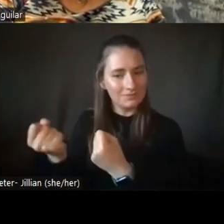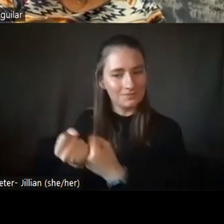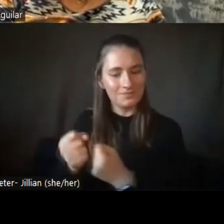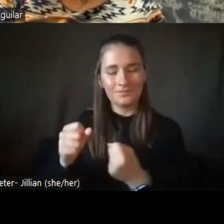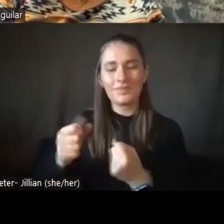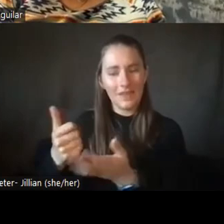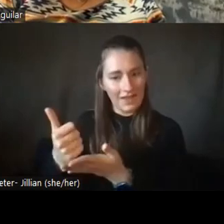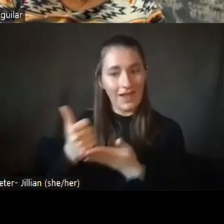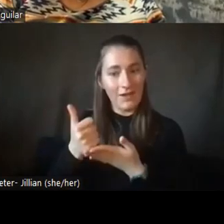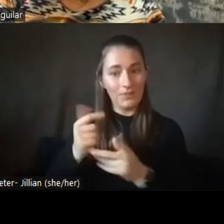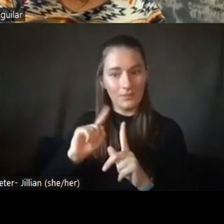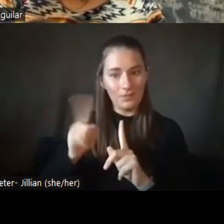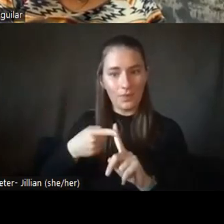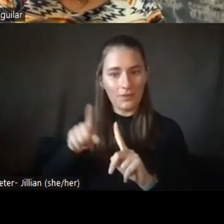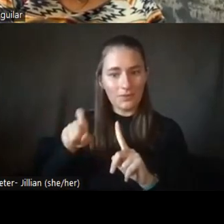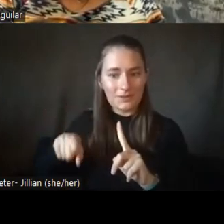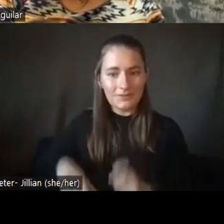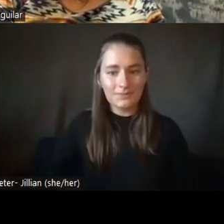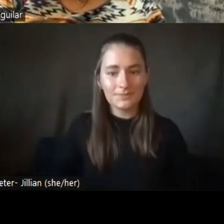help when you need it.